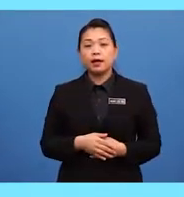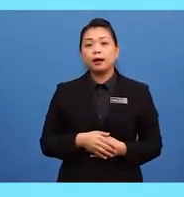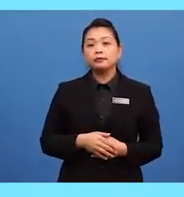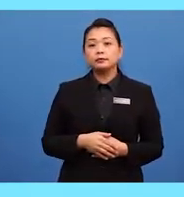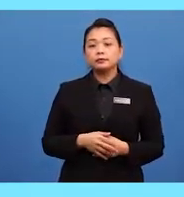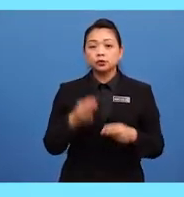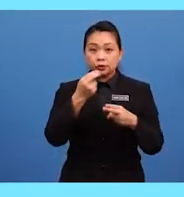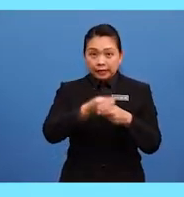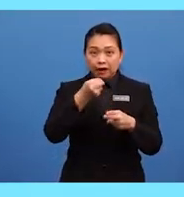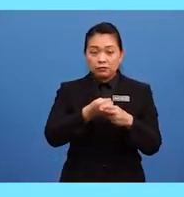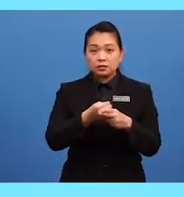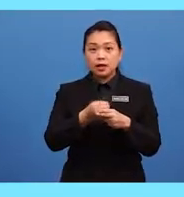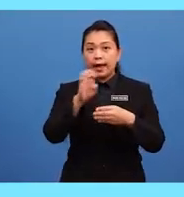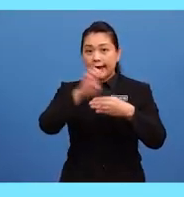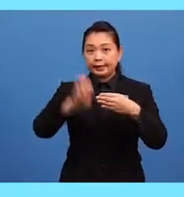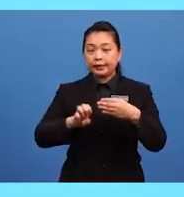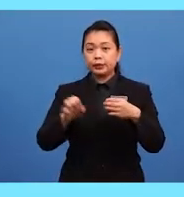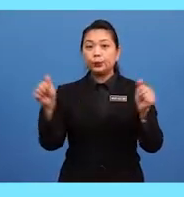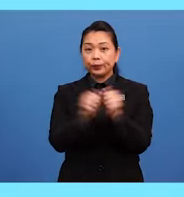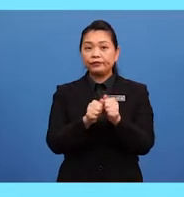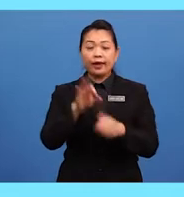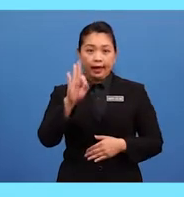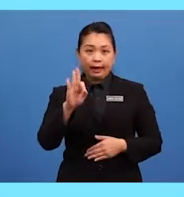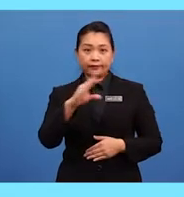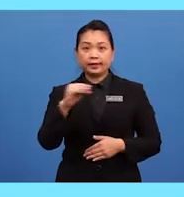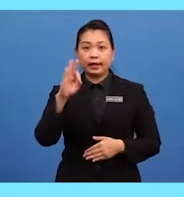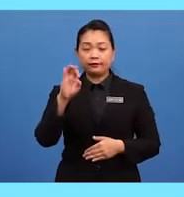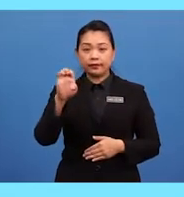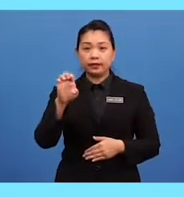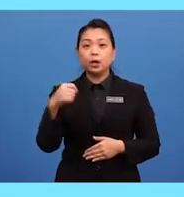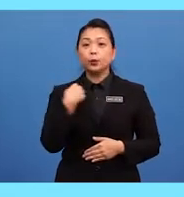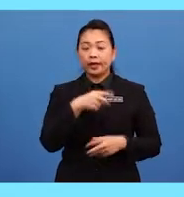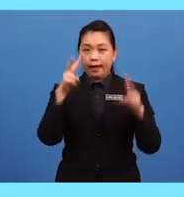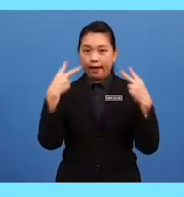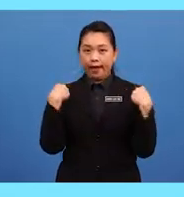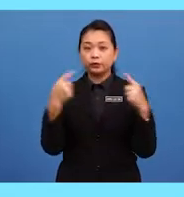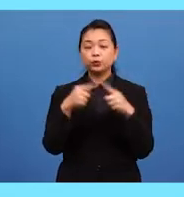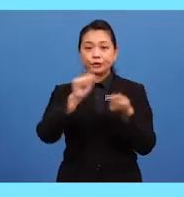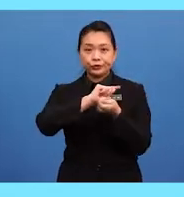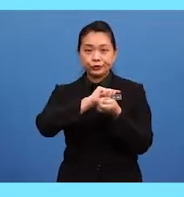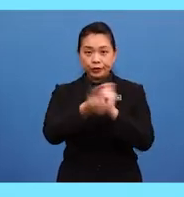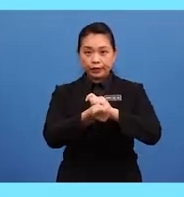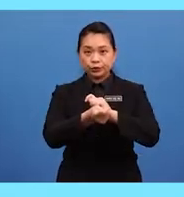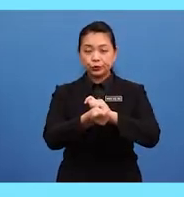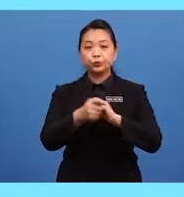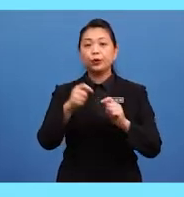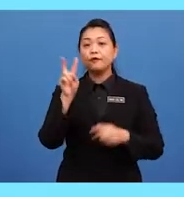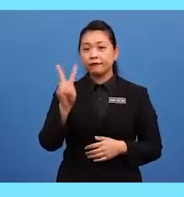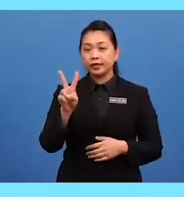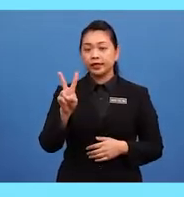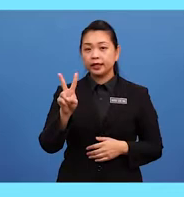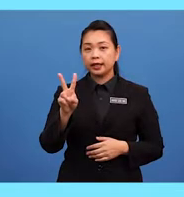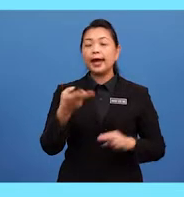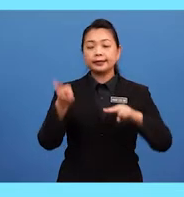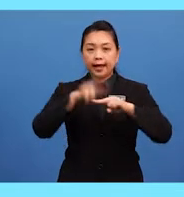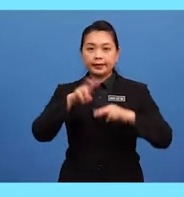in F or FE, we have to change F to V and